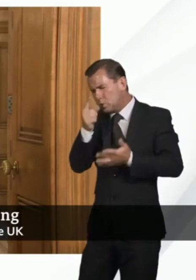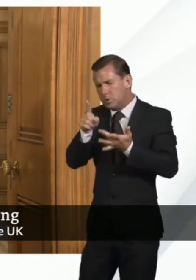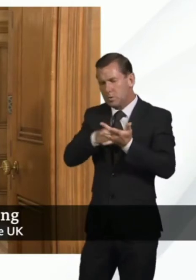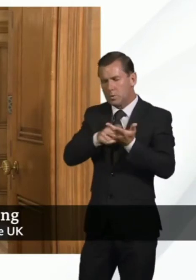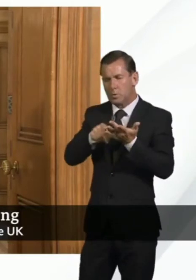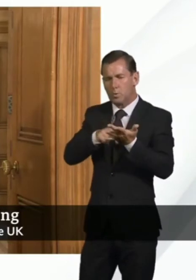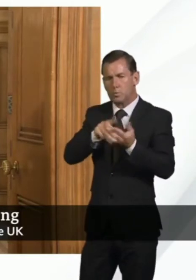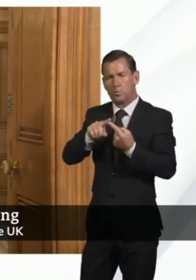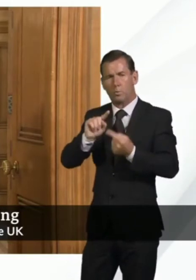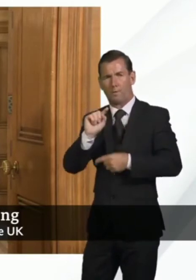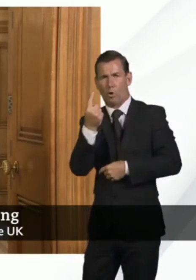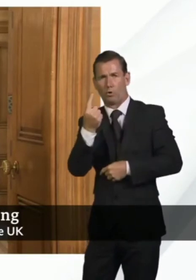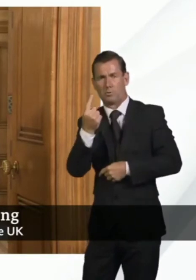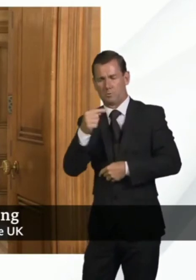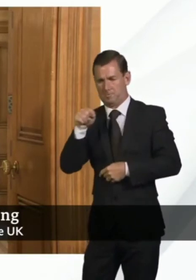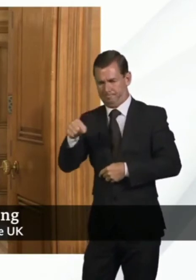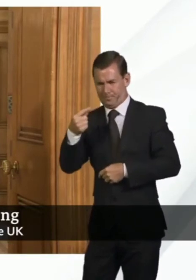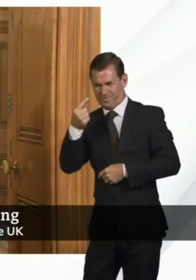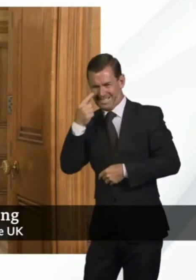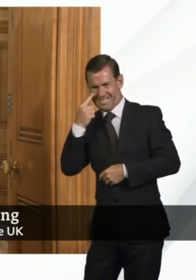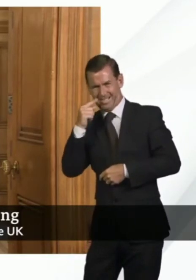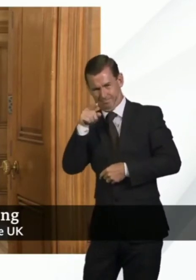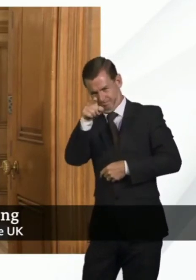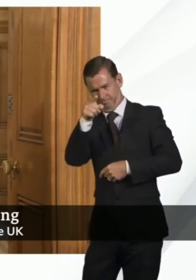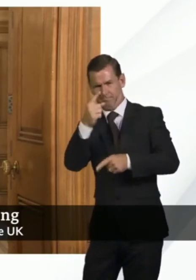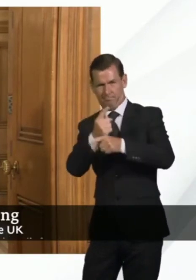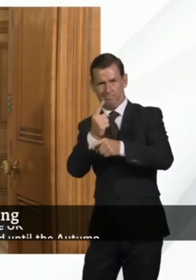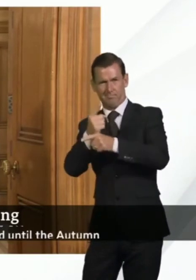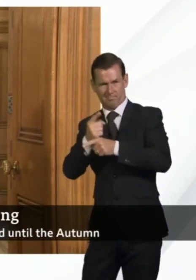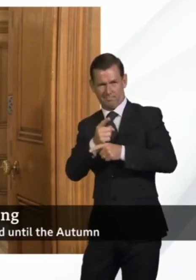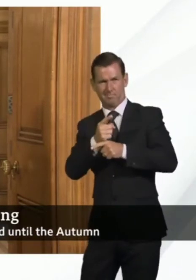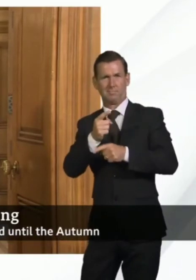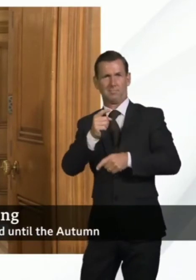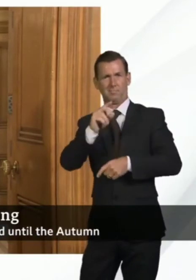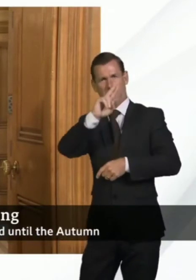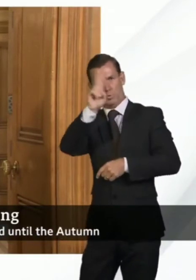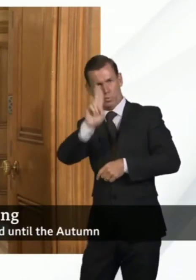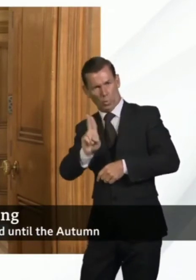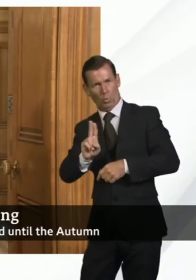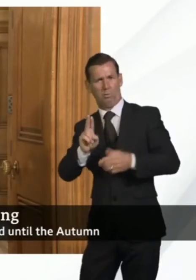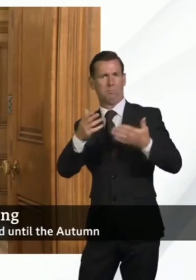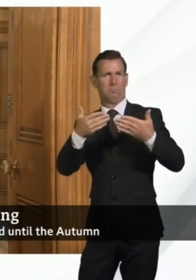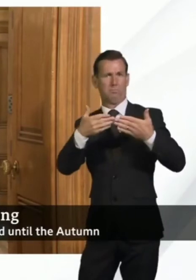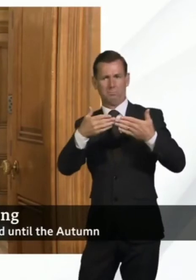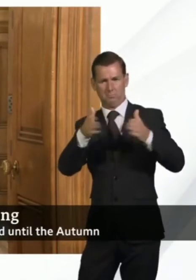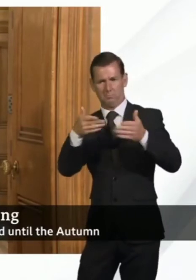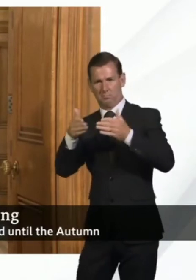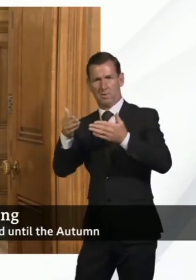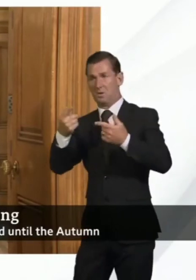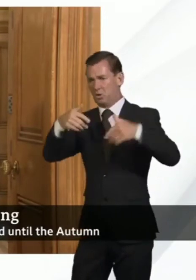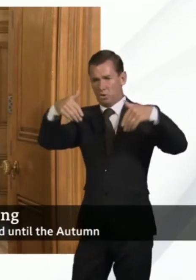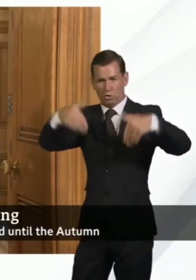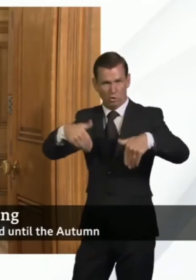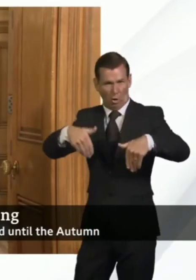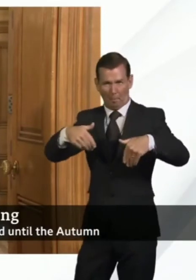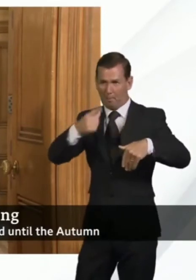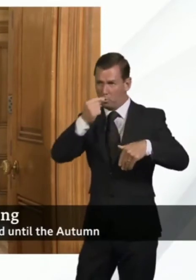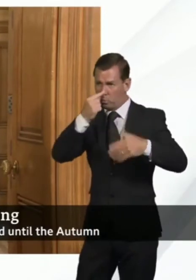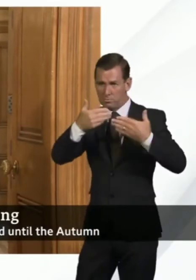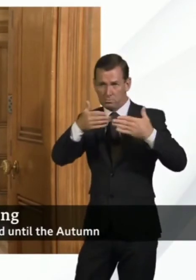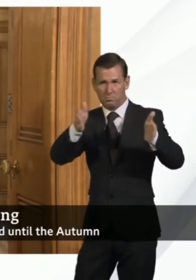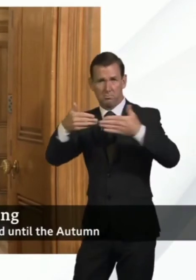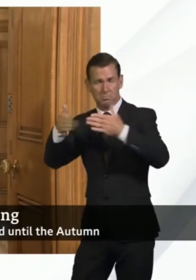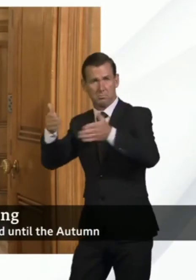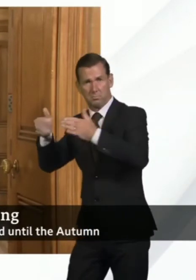we will look at some of the measures that you discussed around, for example, opening up non-essential retail. In respect to the